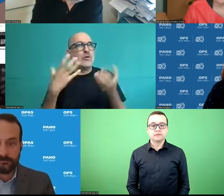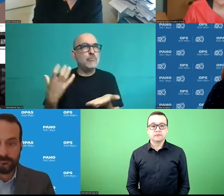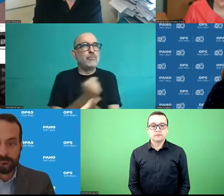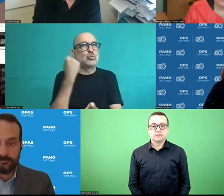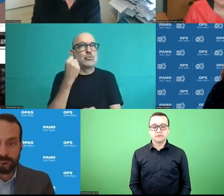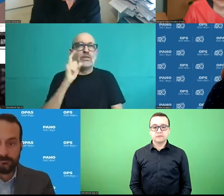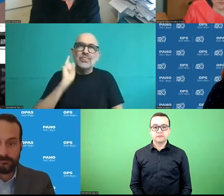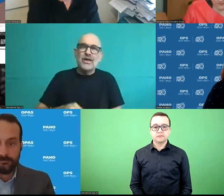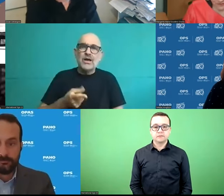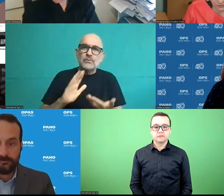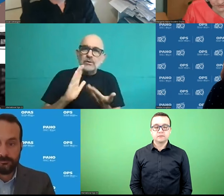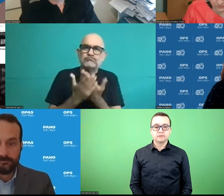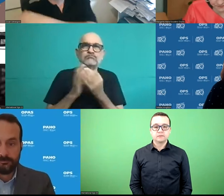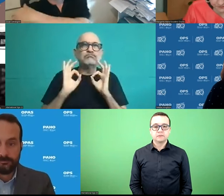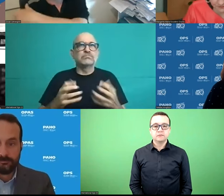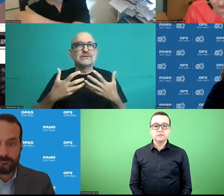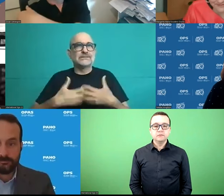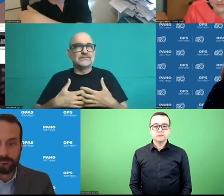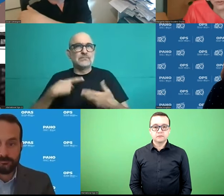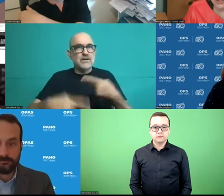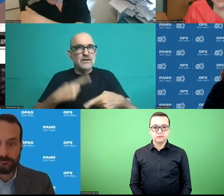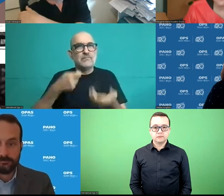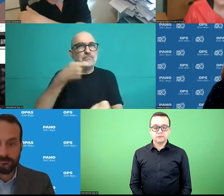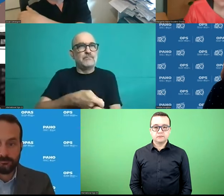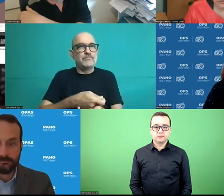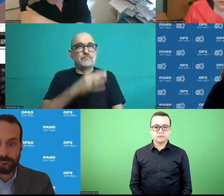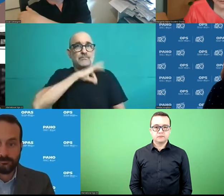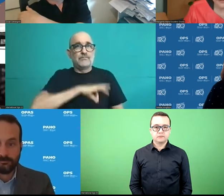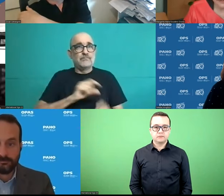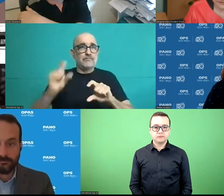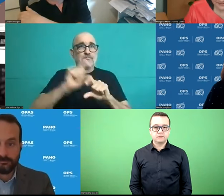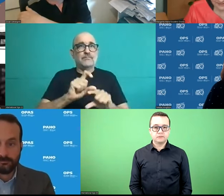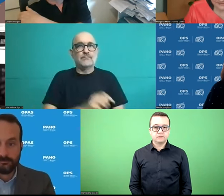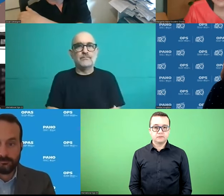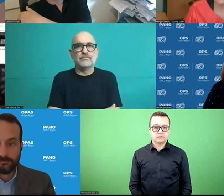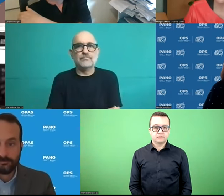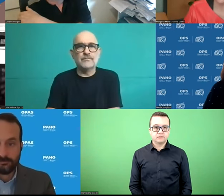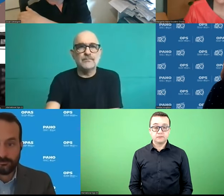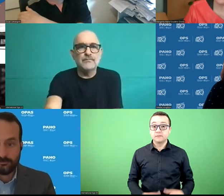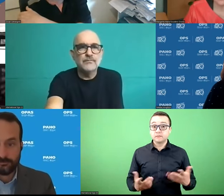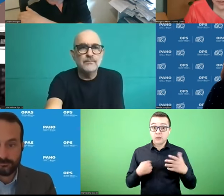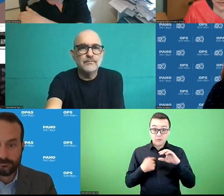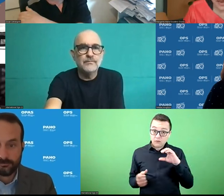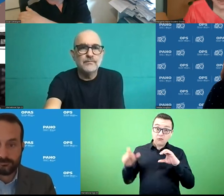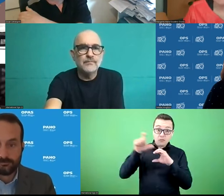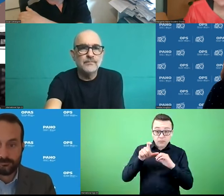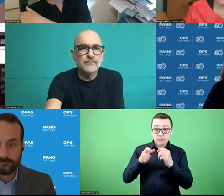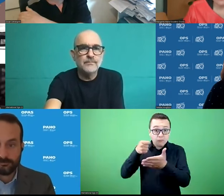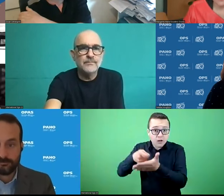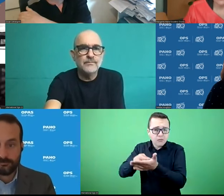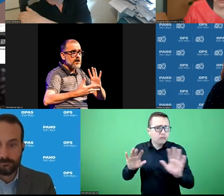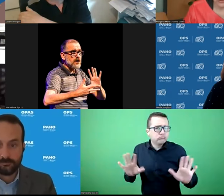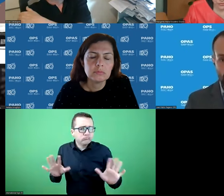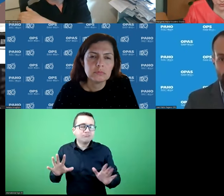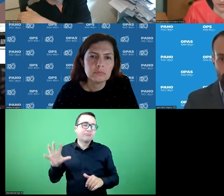timely service, you end up by paying additionally to what the system should write automatically. So